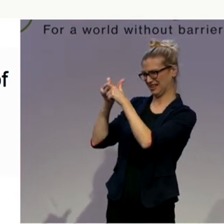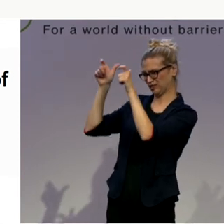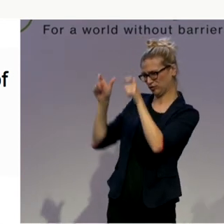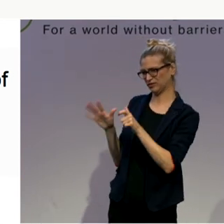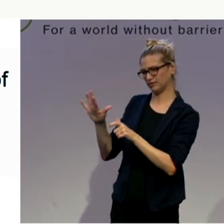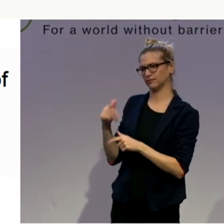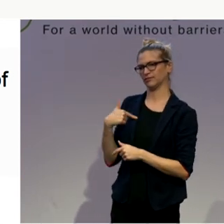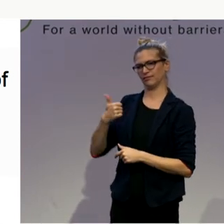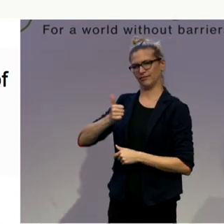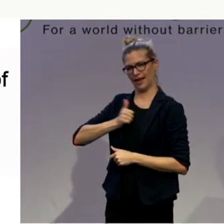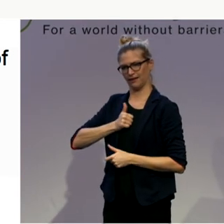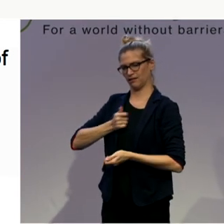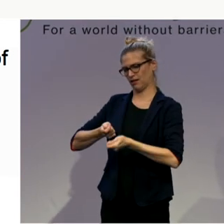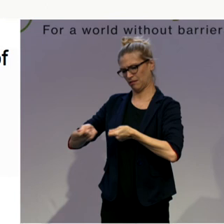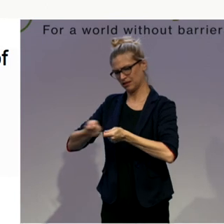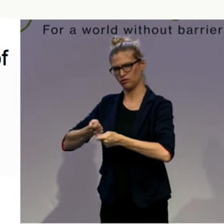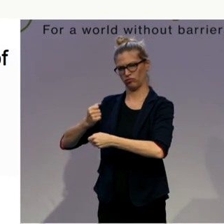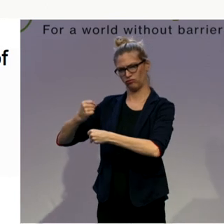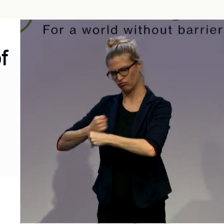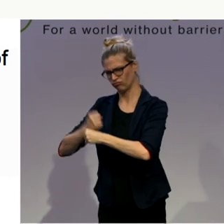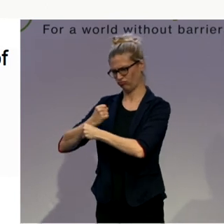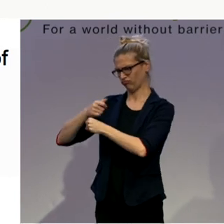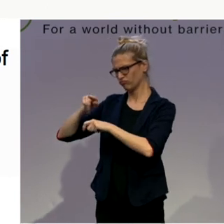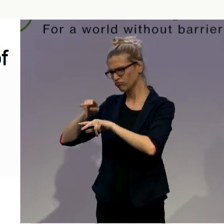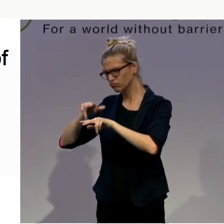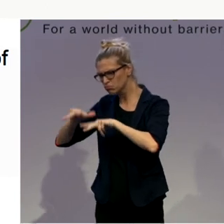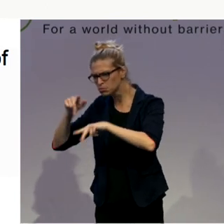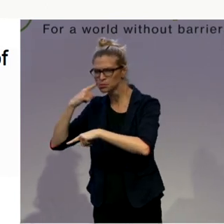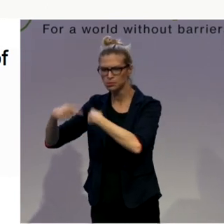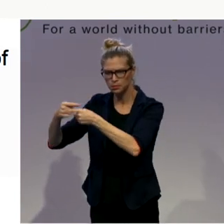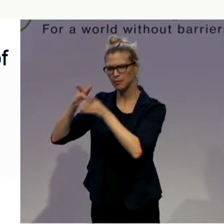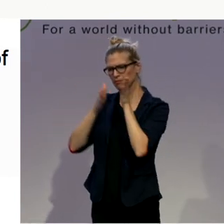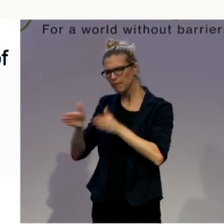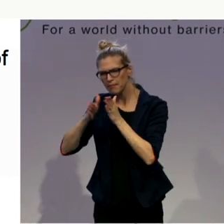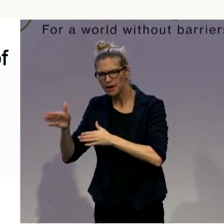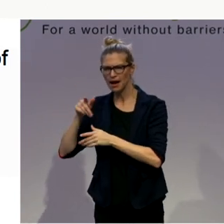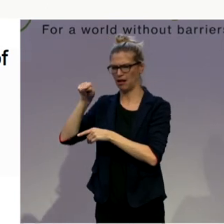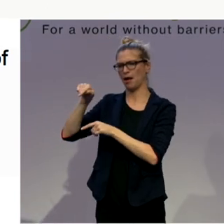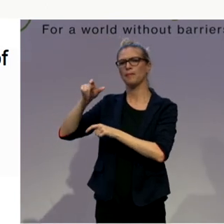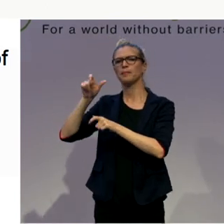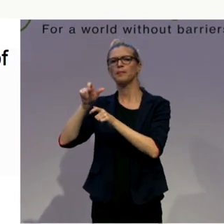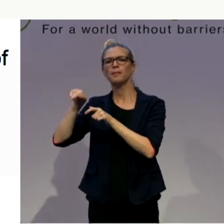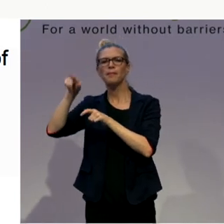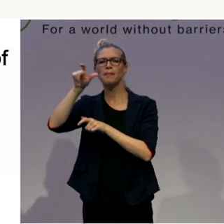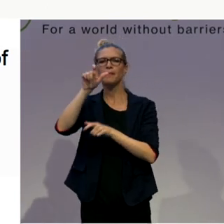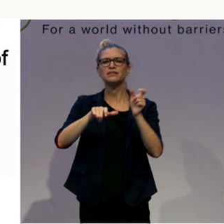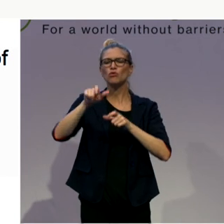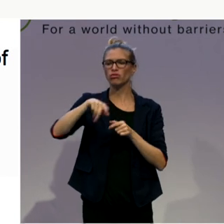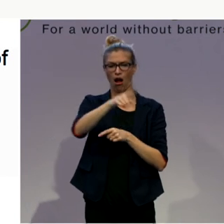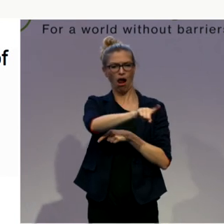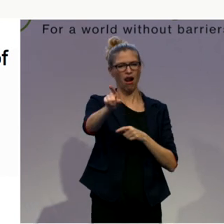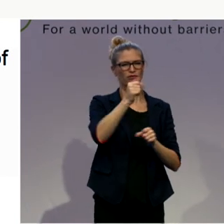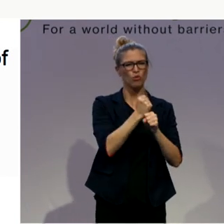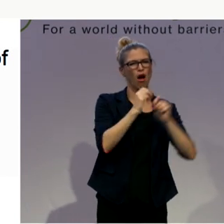physical encounters. People from all over society come and go here every day. This include people